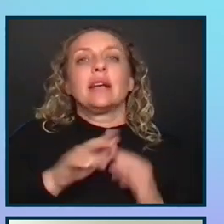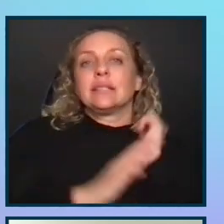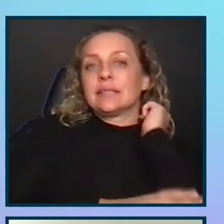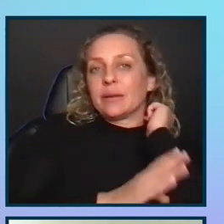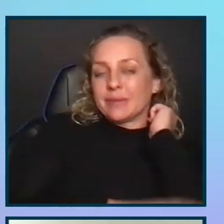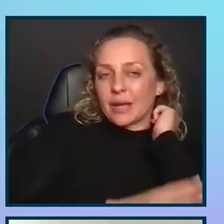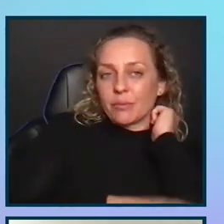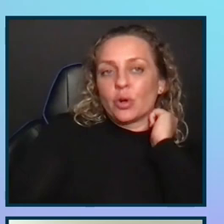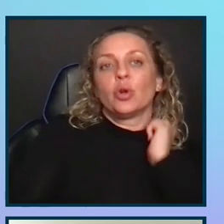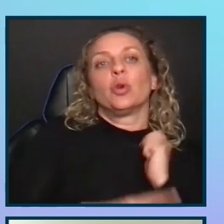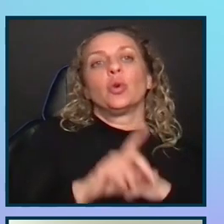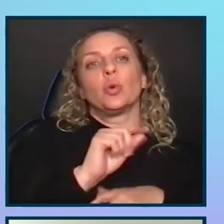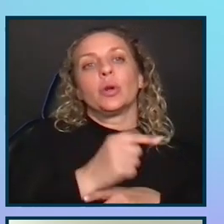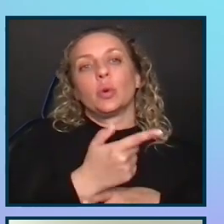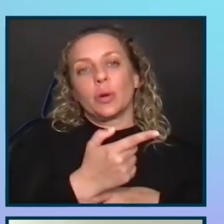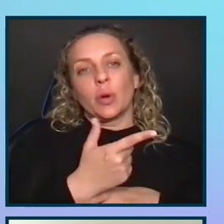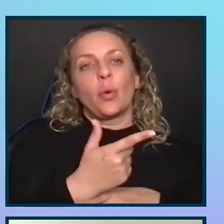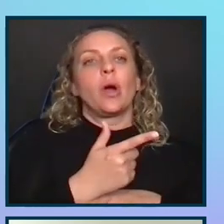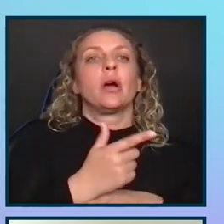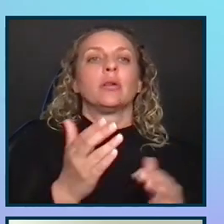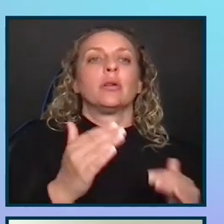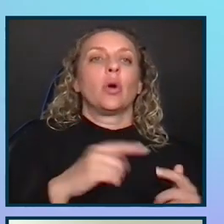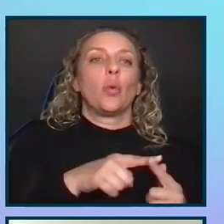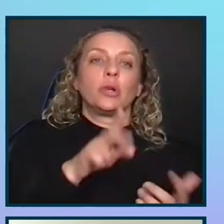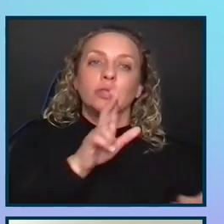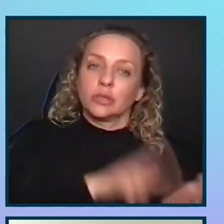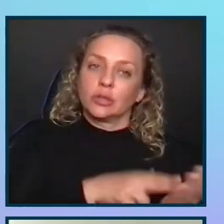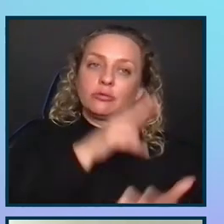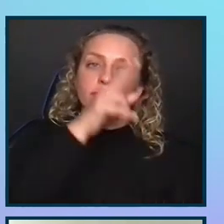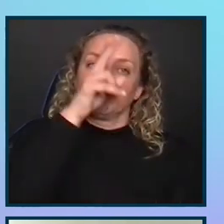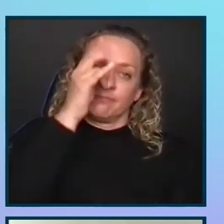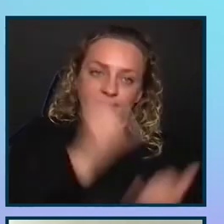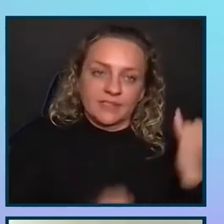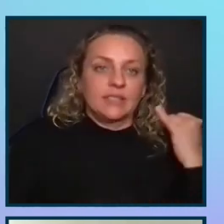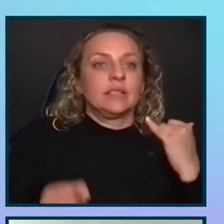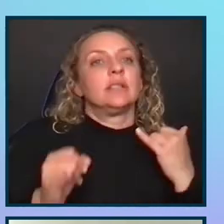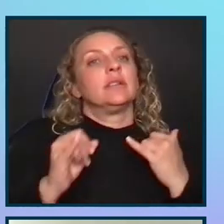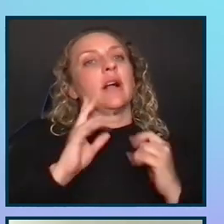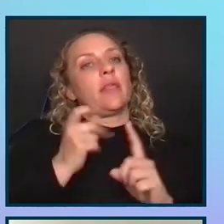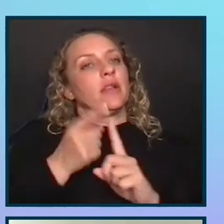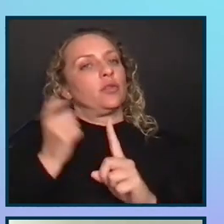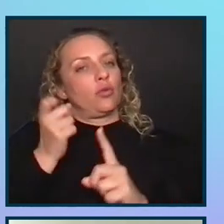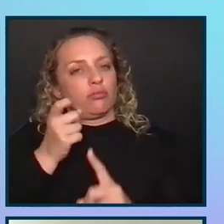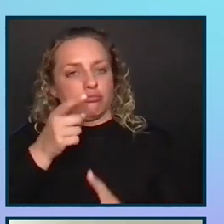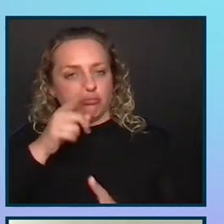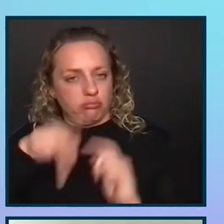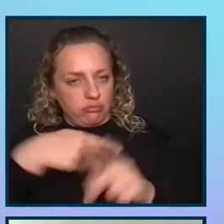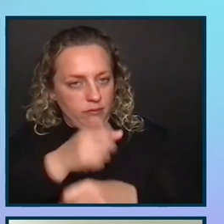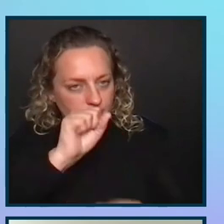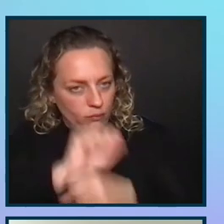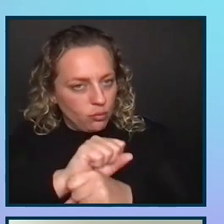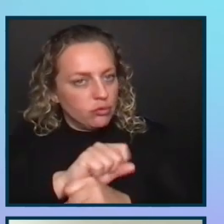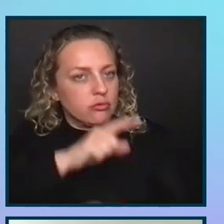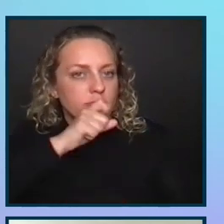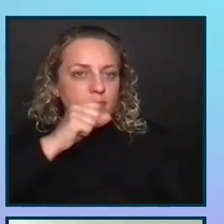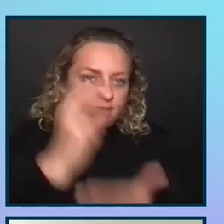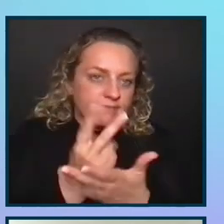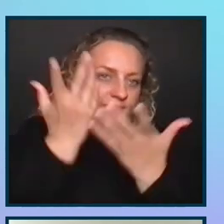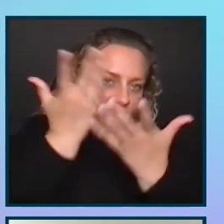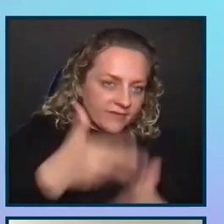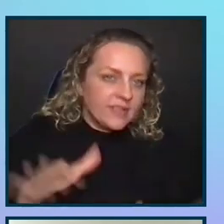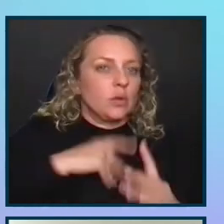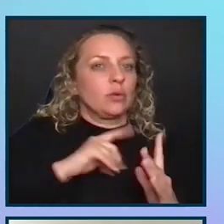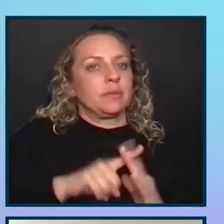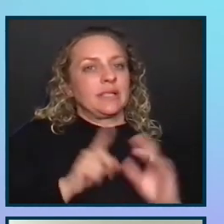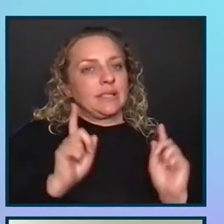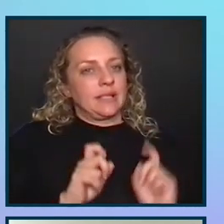2021, once the contract was finalized, the scope was confirmed almost immediately. As soon as scope was confirmed, we were able